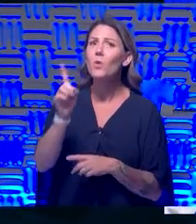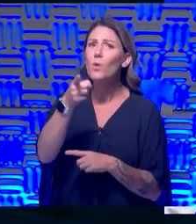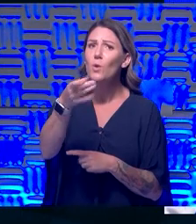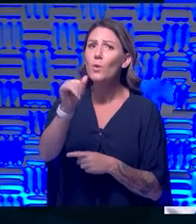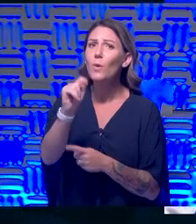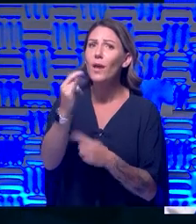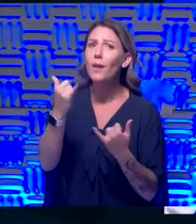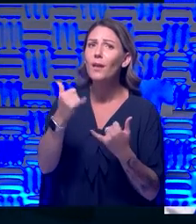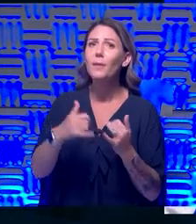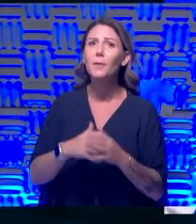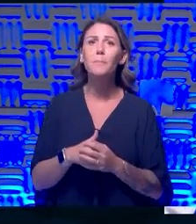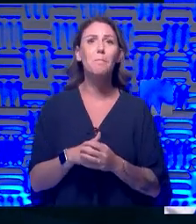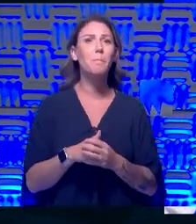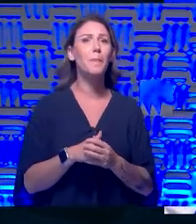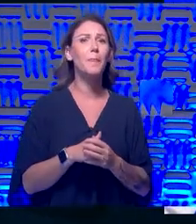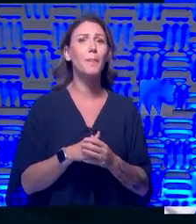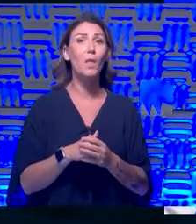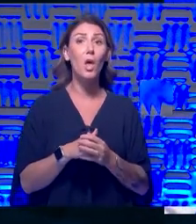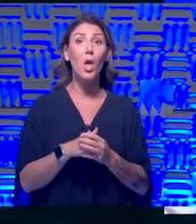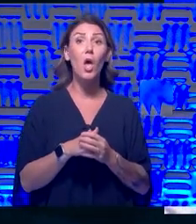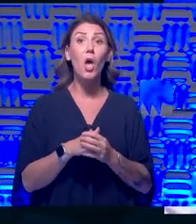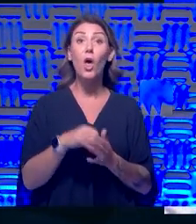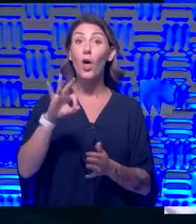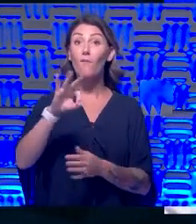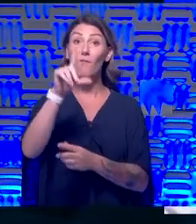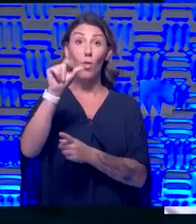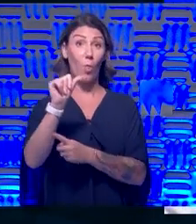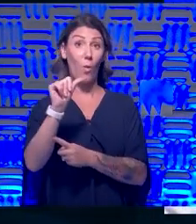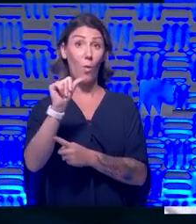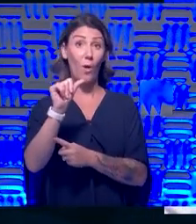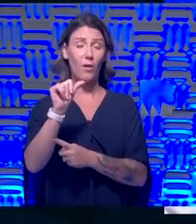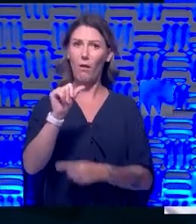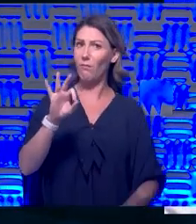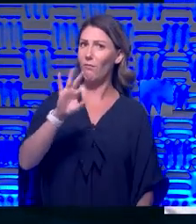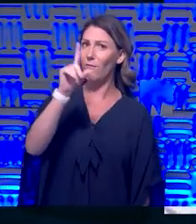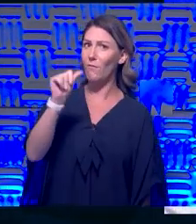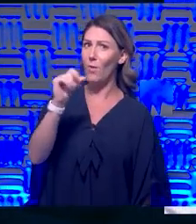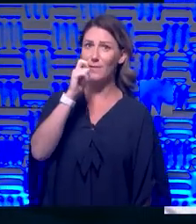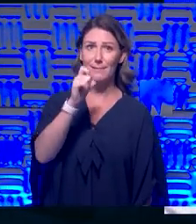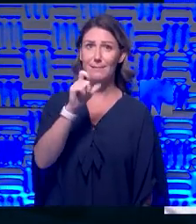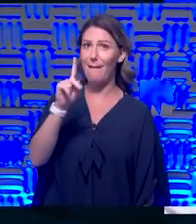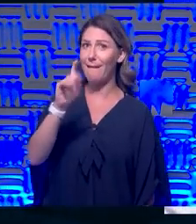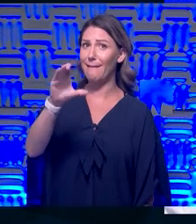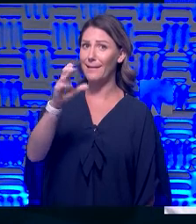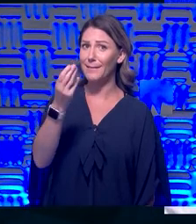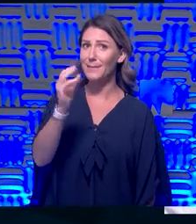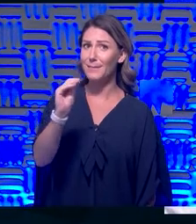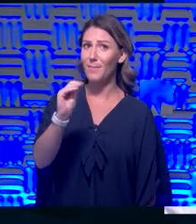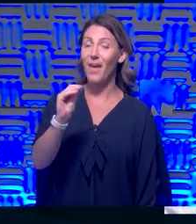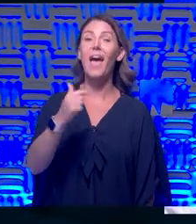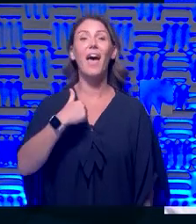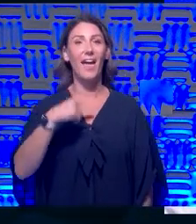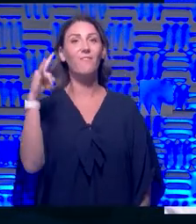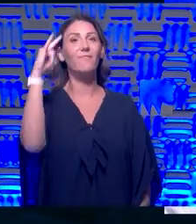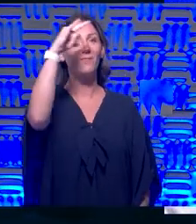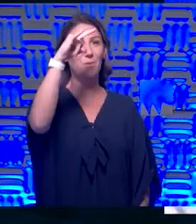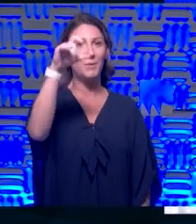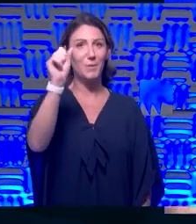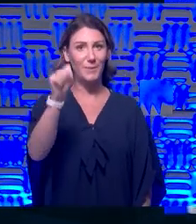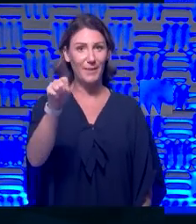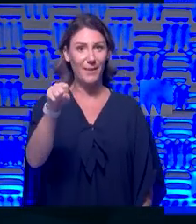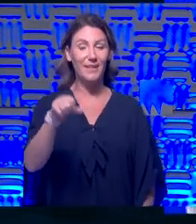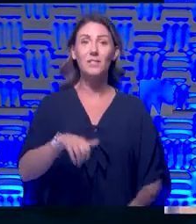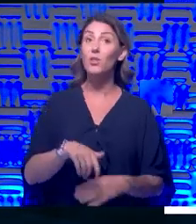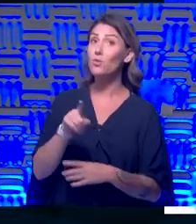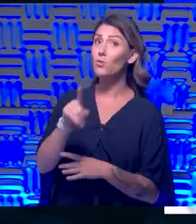I'm in Florida right now. Florida. Okay. That's not Kansas City. So I did fly. And you